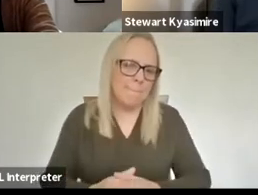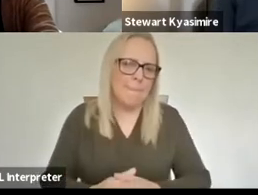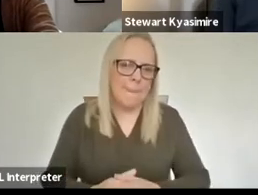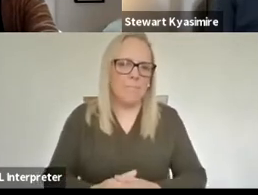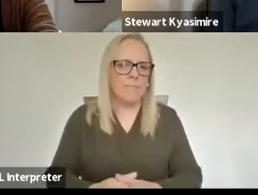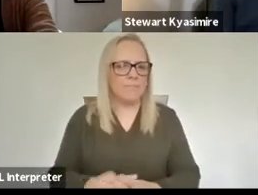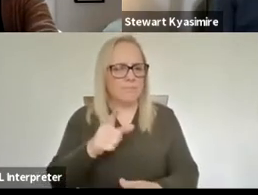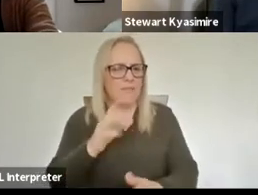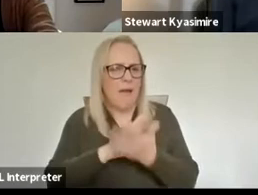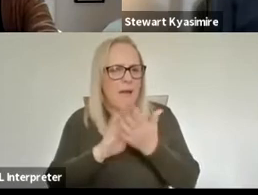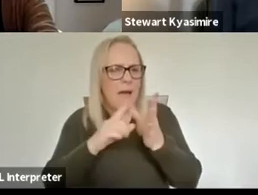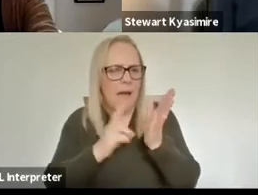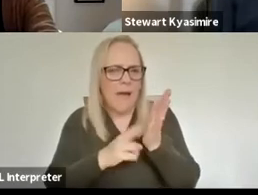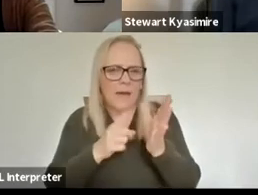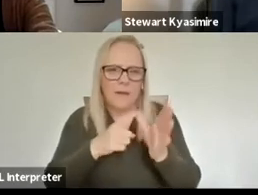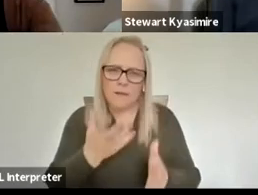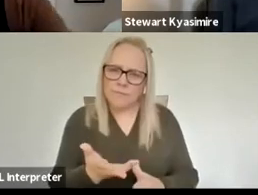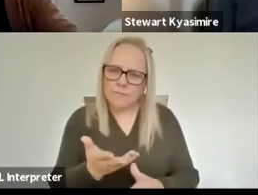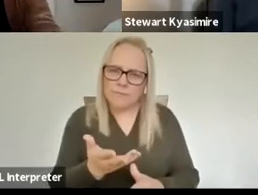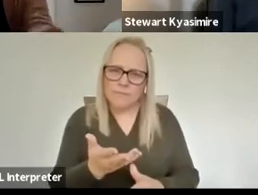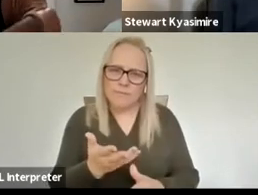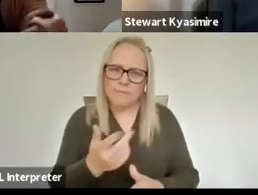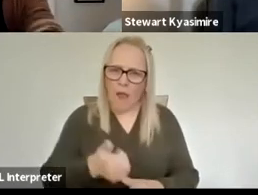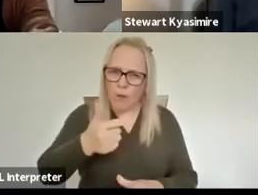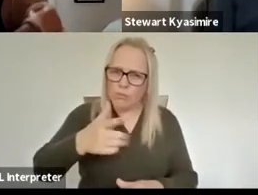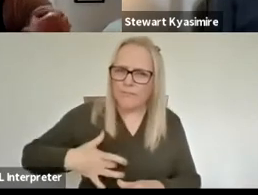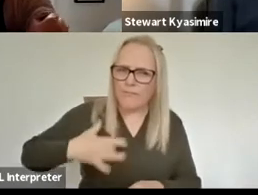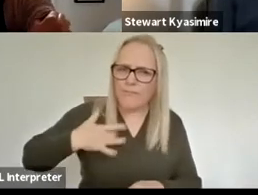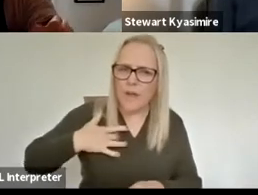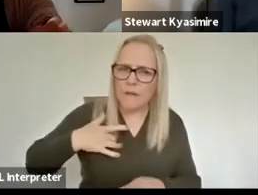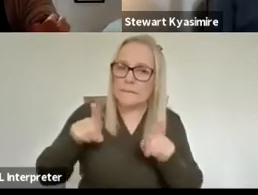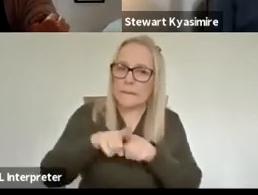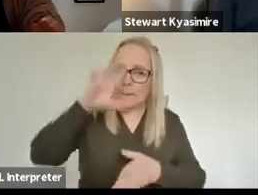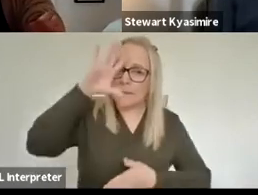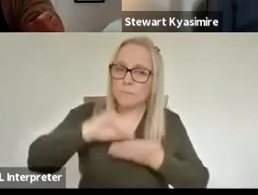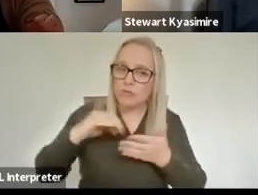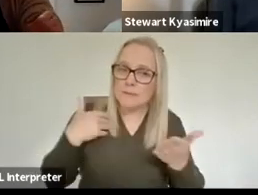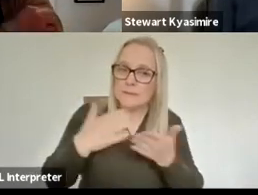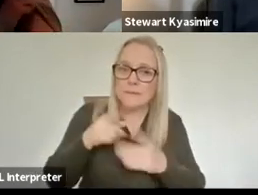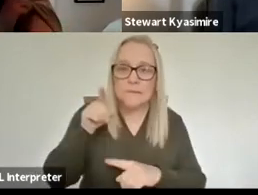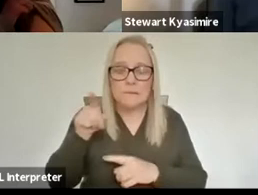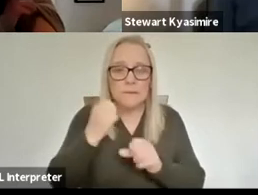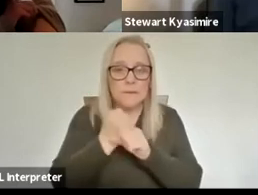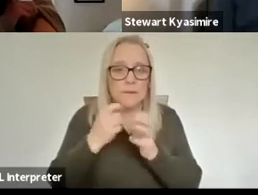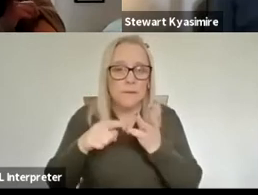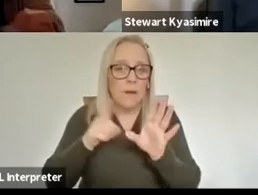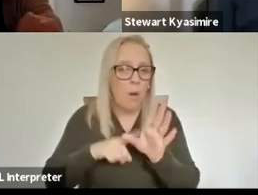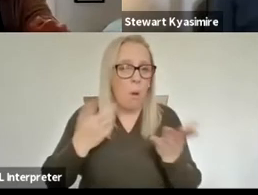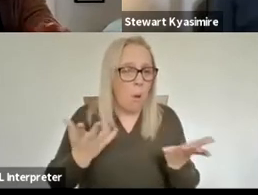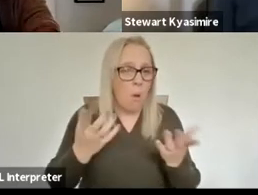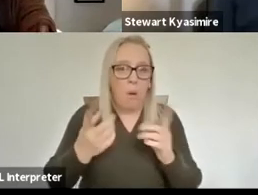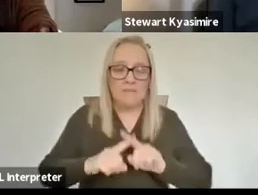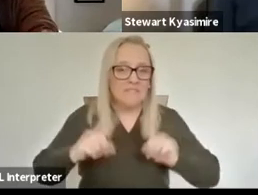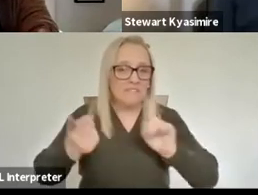feel for you um have you had the same kind of experience or was there a different sort of response in the first instance